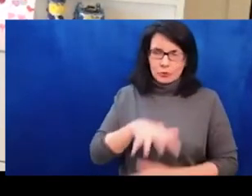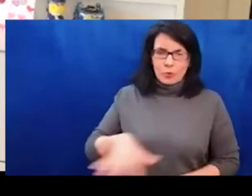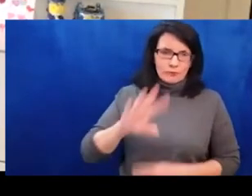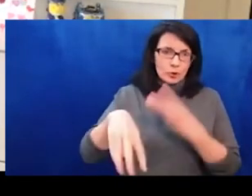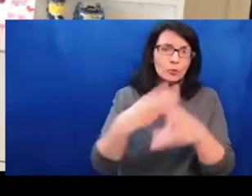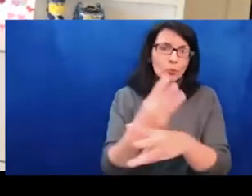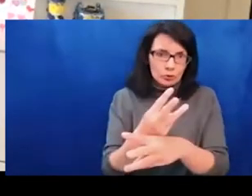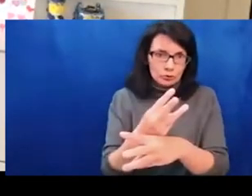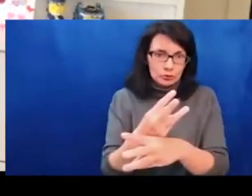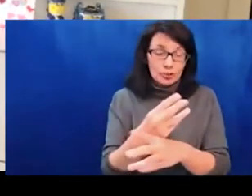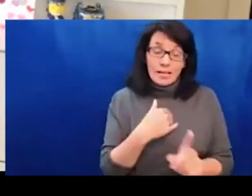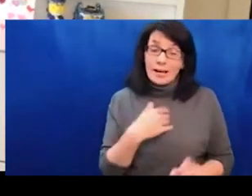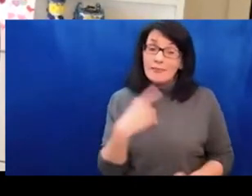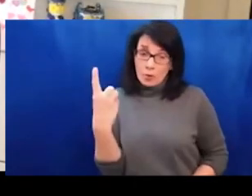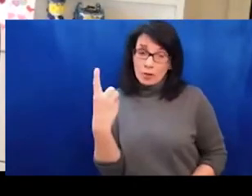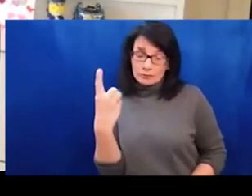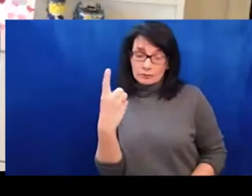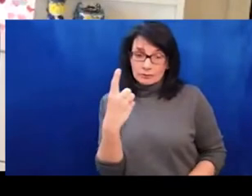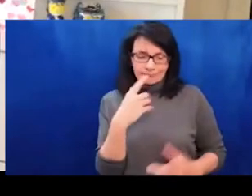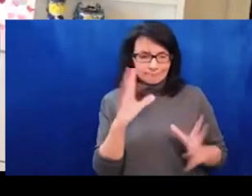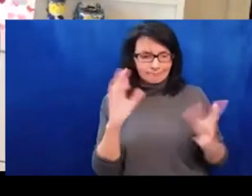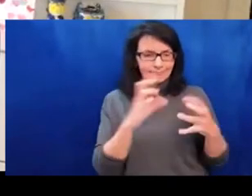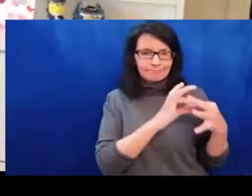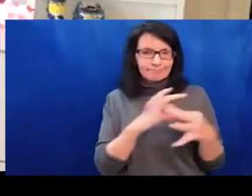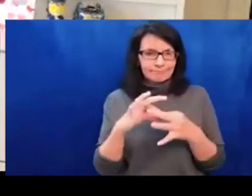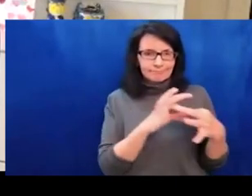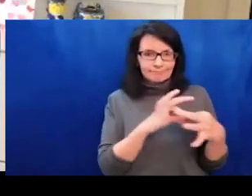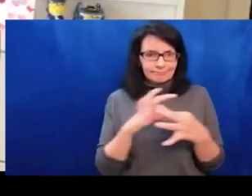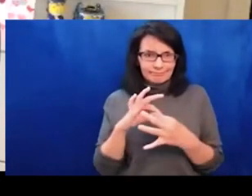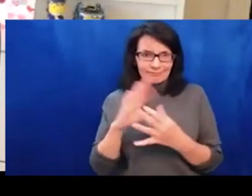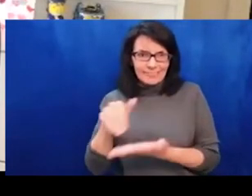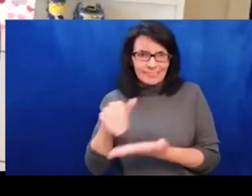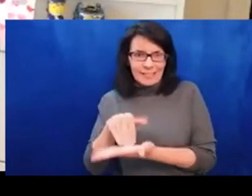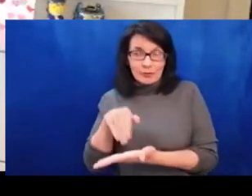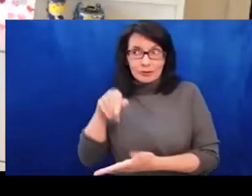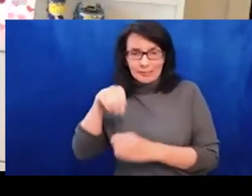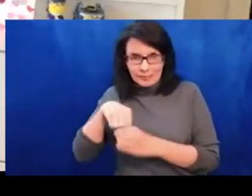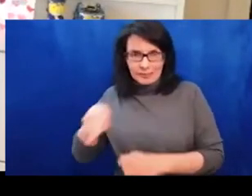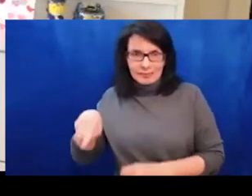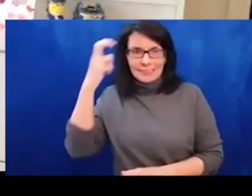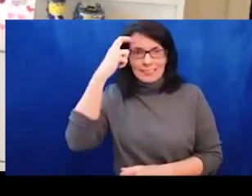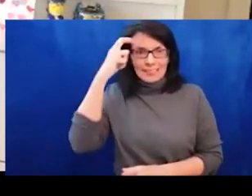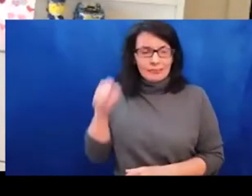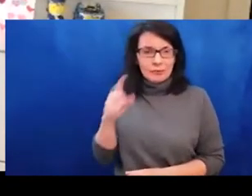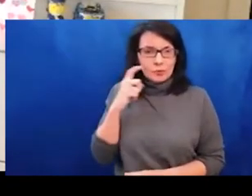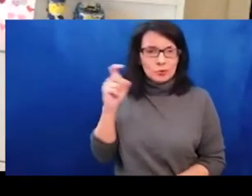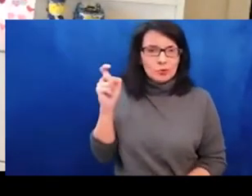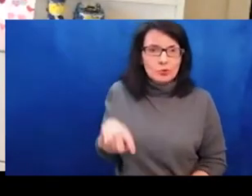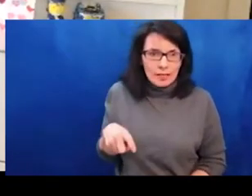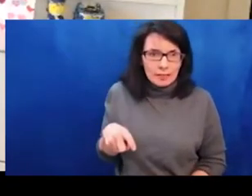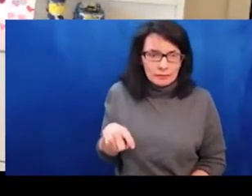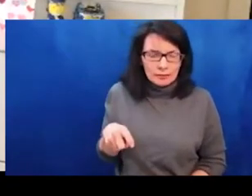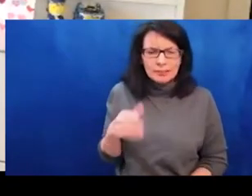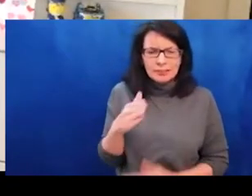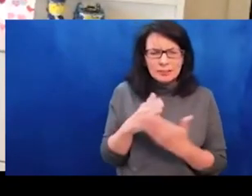assists persecuted artists by connecting them to its growing global network of resources. It facilitates cooperation among human rights and art